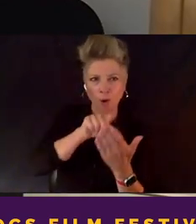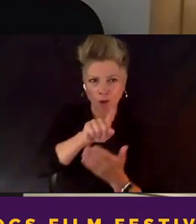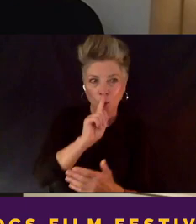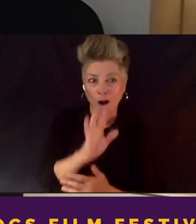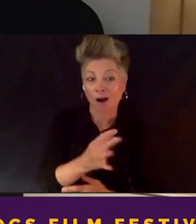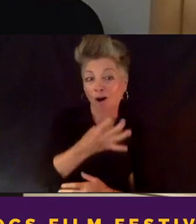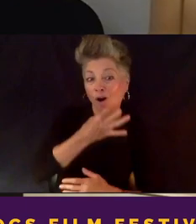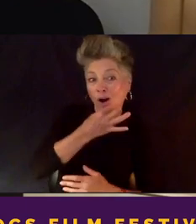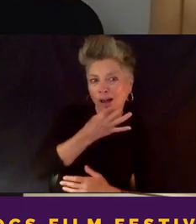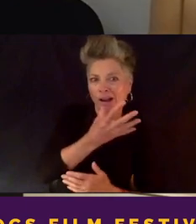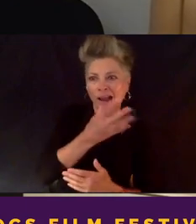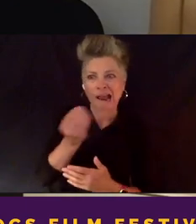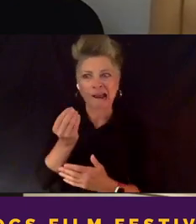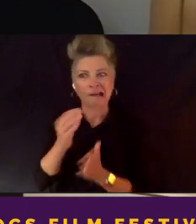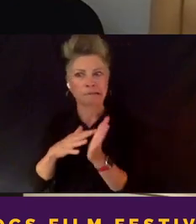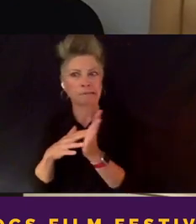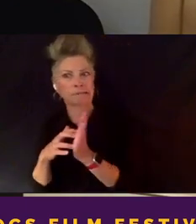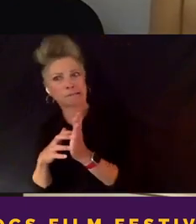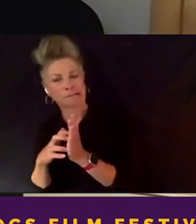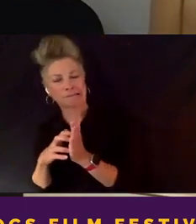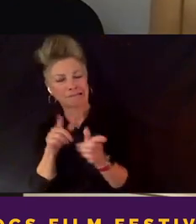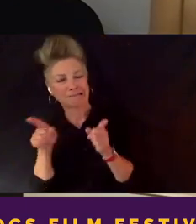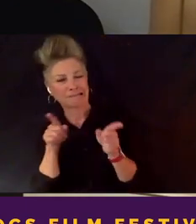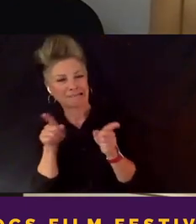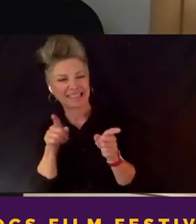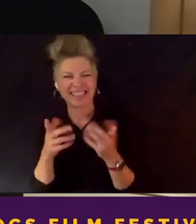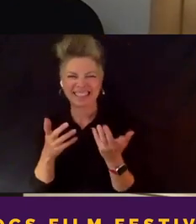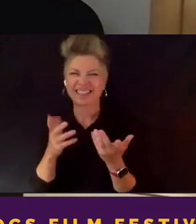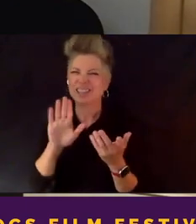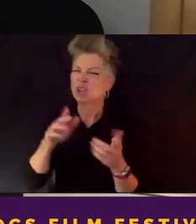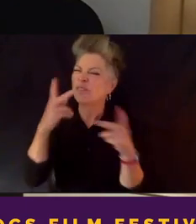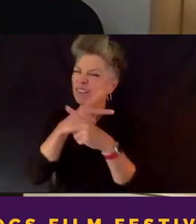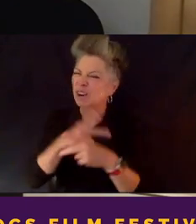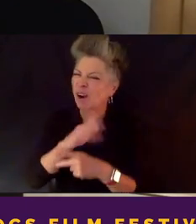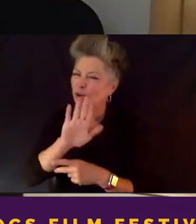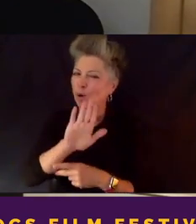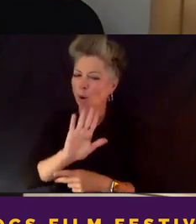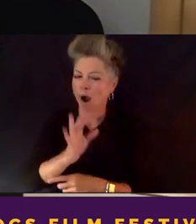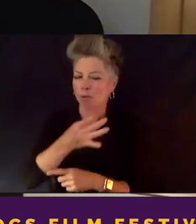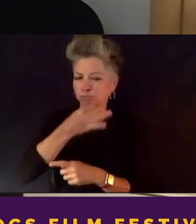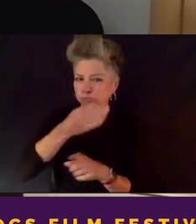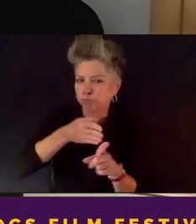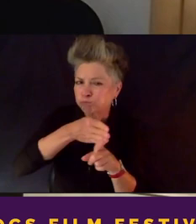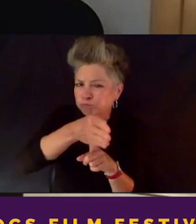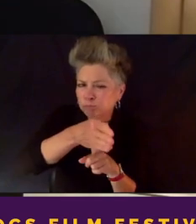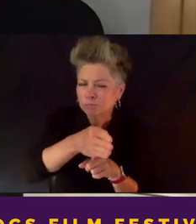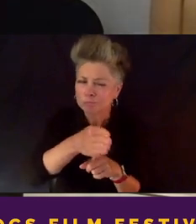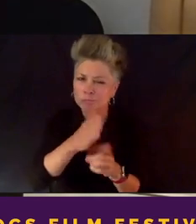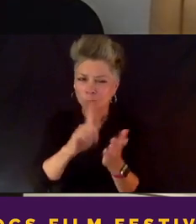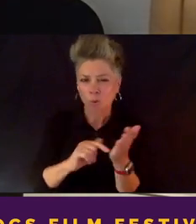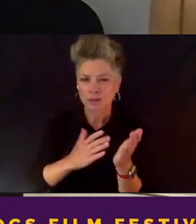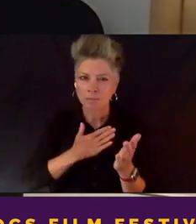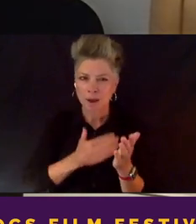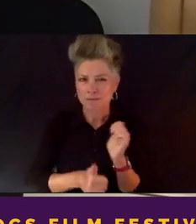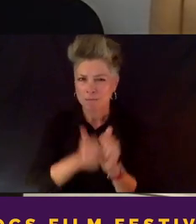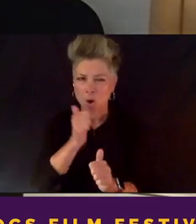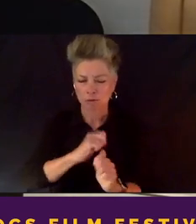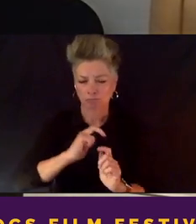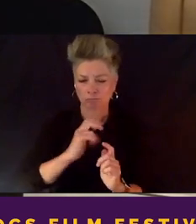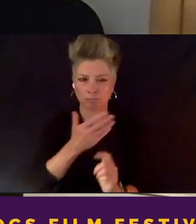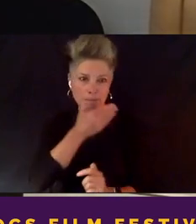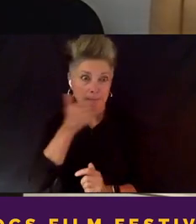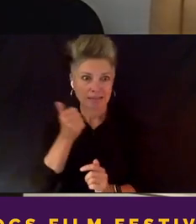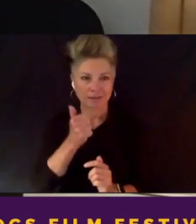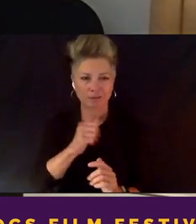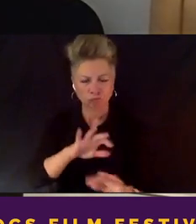you know, or put it this way, you know, where you where your expertise lies, you know, you know, where's my sweet spot, and you know, not having a